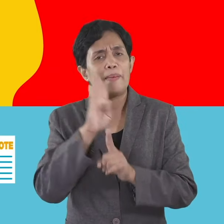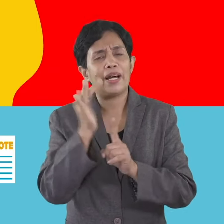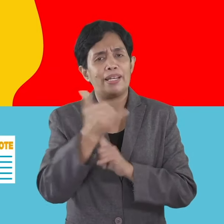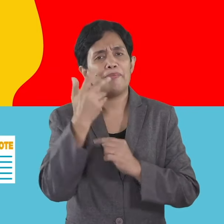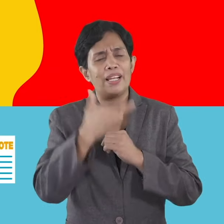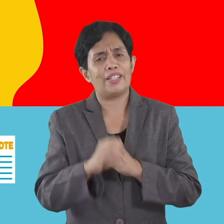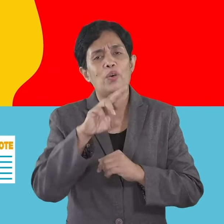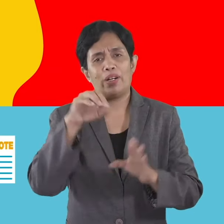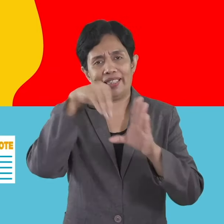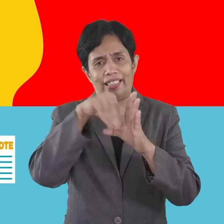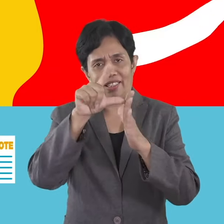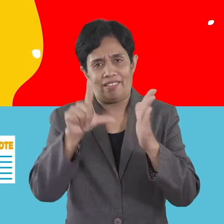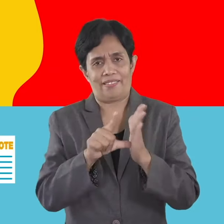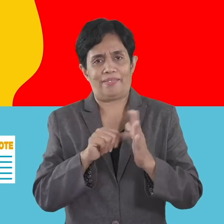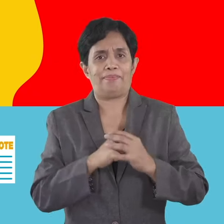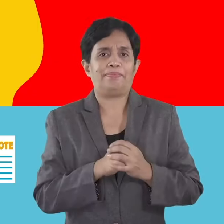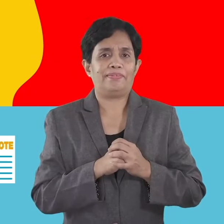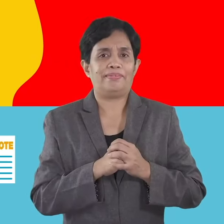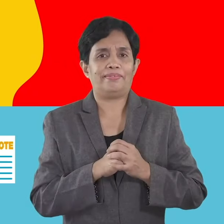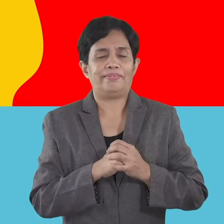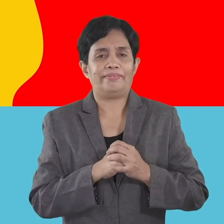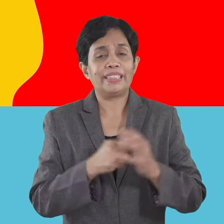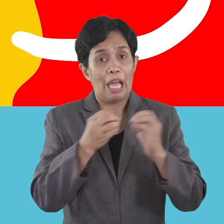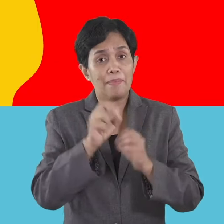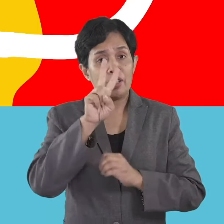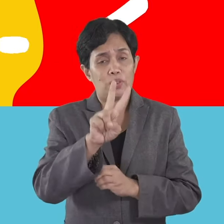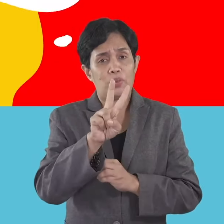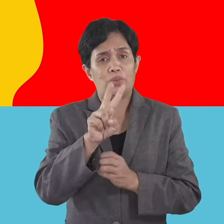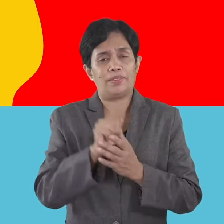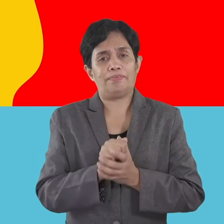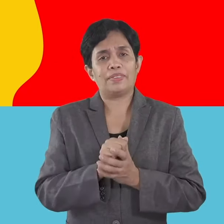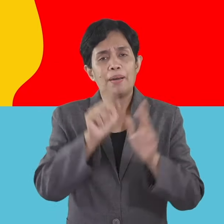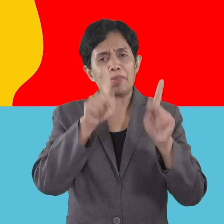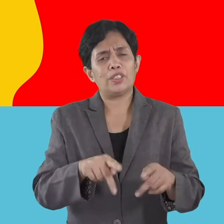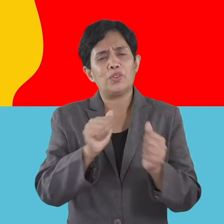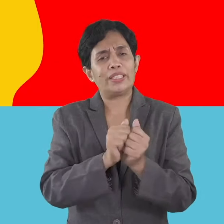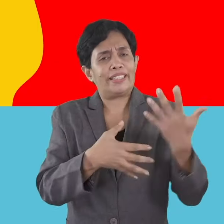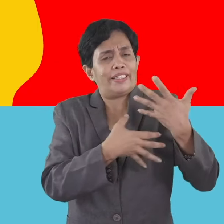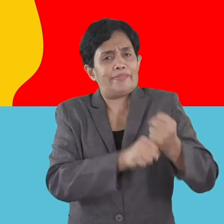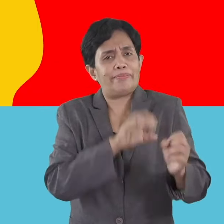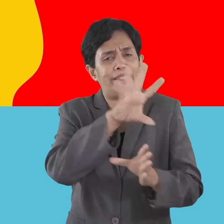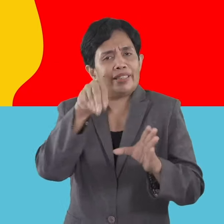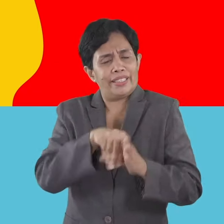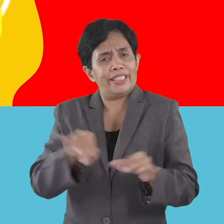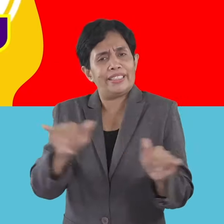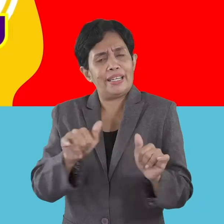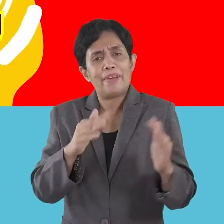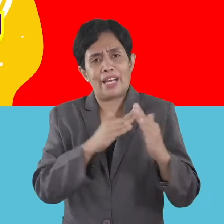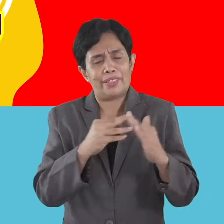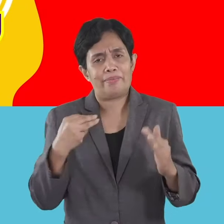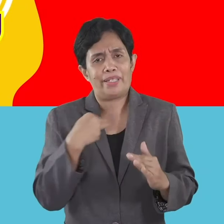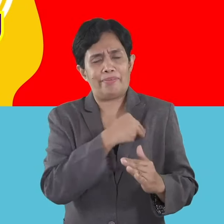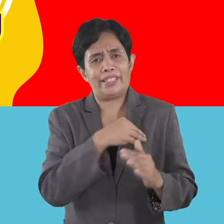aunt or a cousin, by blood or an in-law. Number person of confidence belonging in the same household, like a